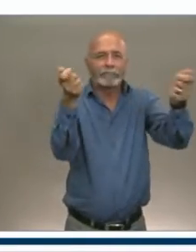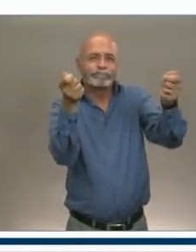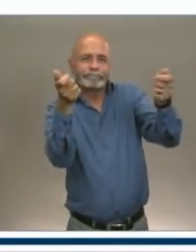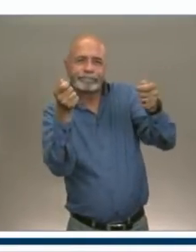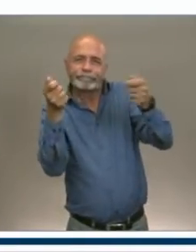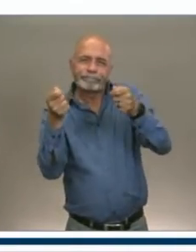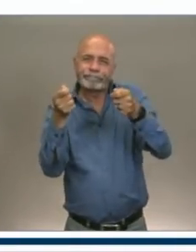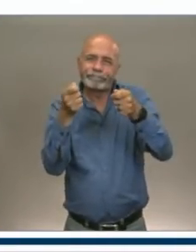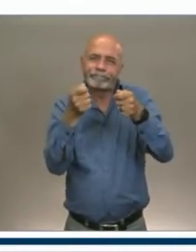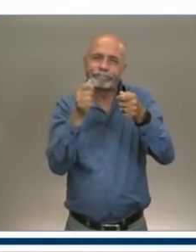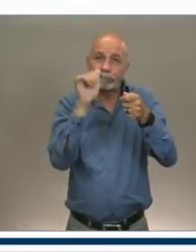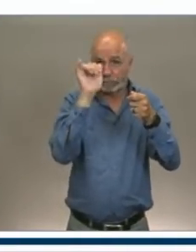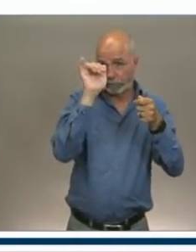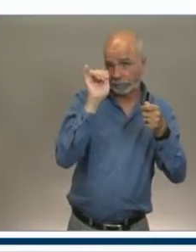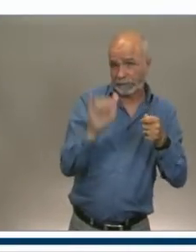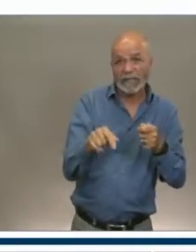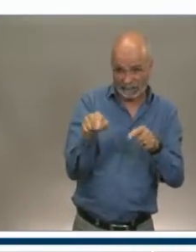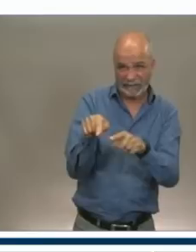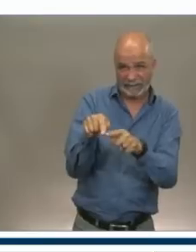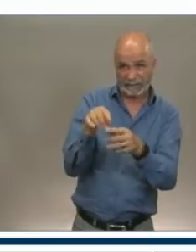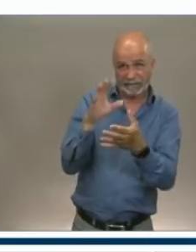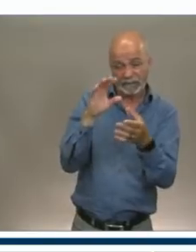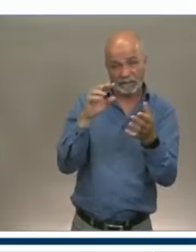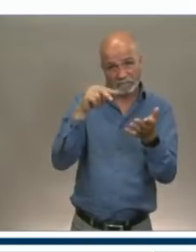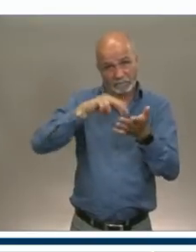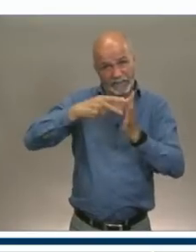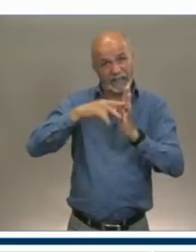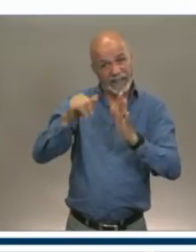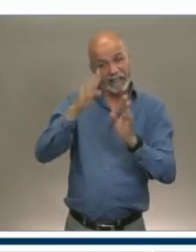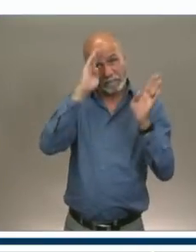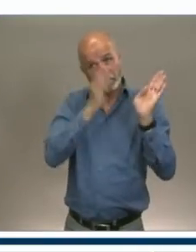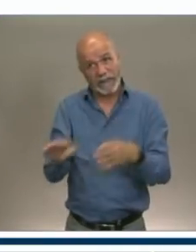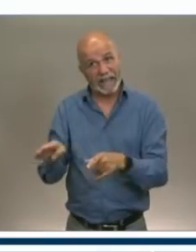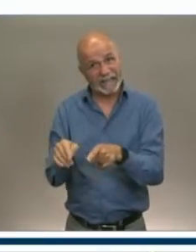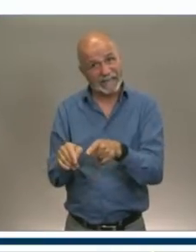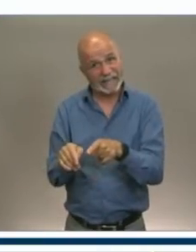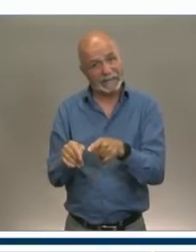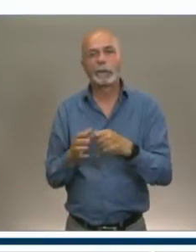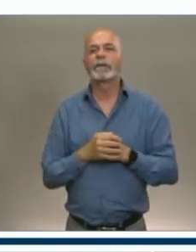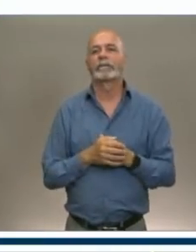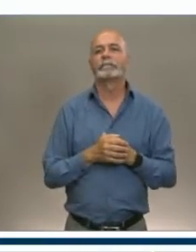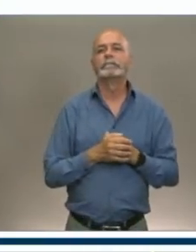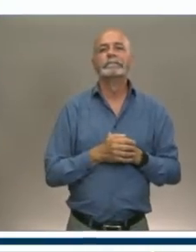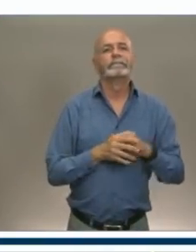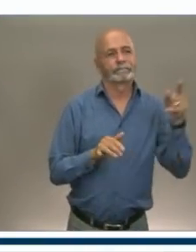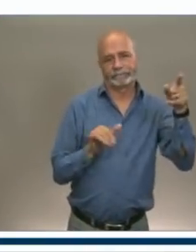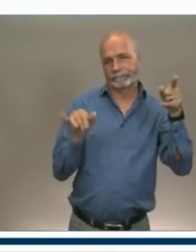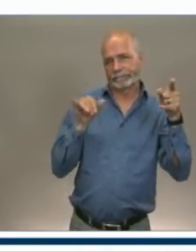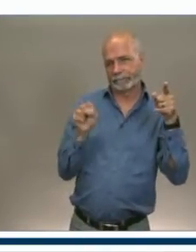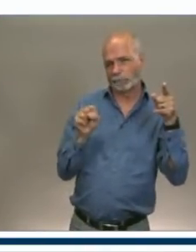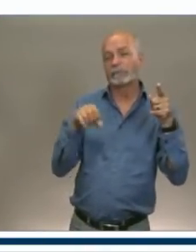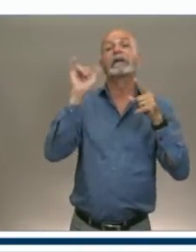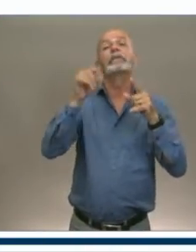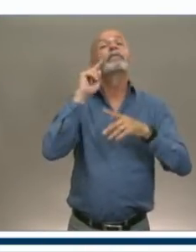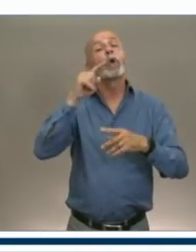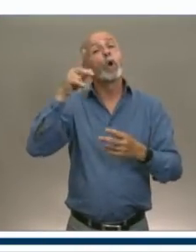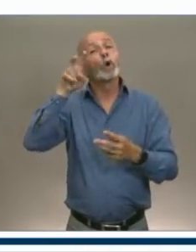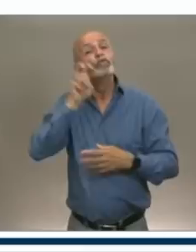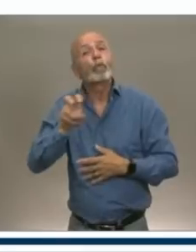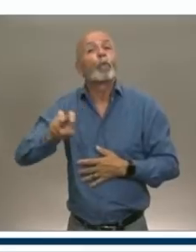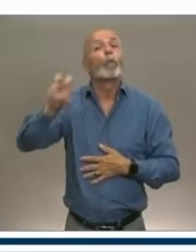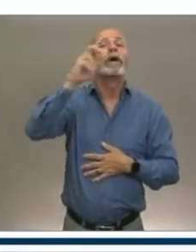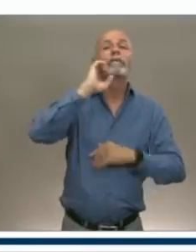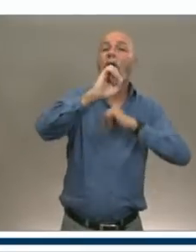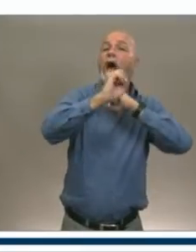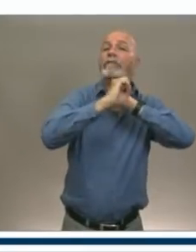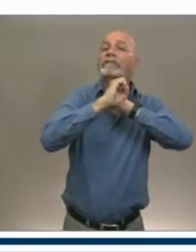is it, is that that campaign or part of that campaign? Yeah, that was a tourism part in terms of the advertising, which I